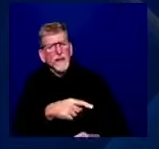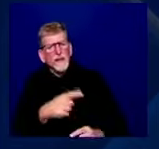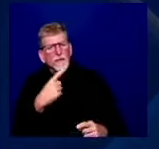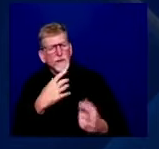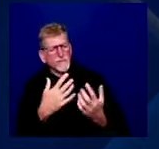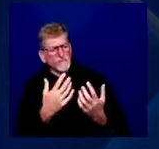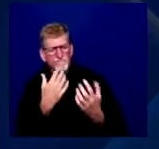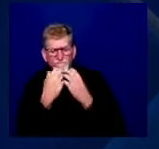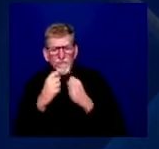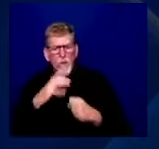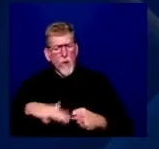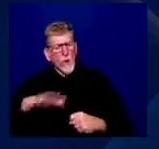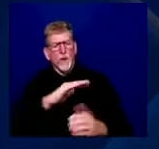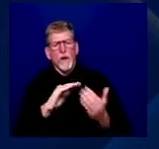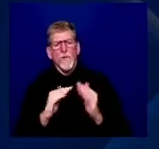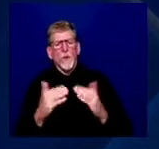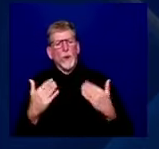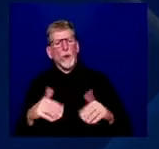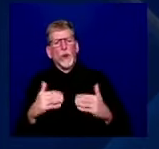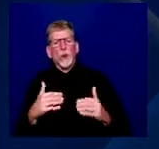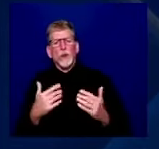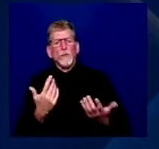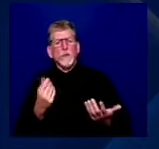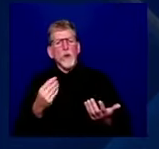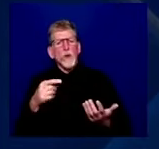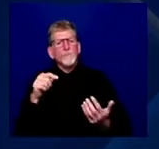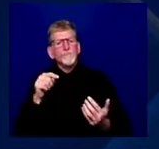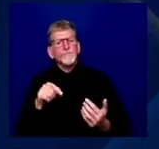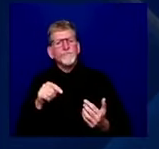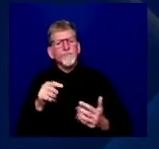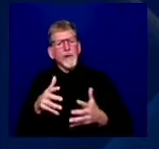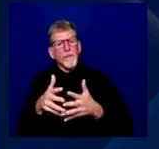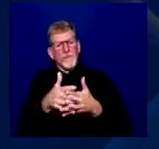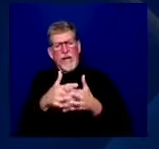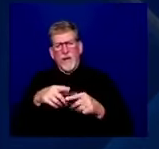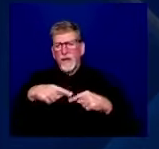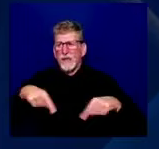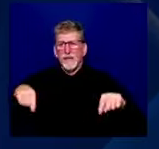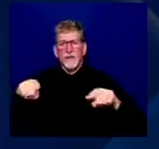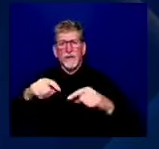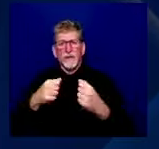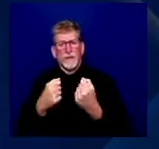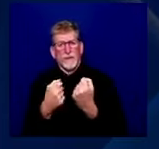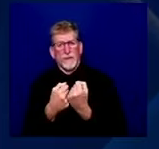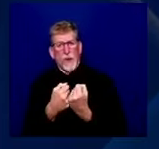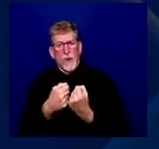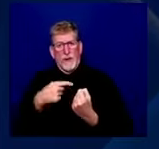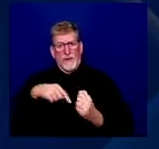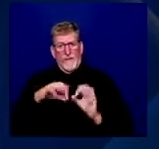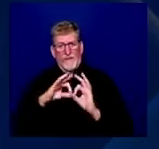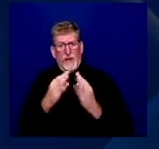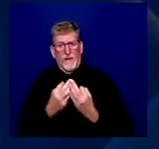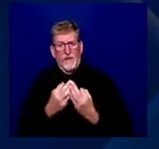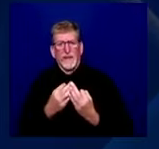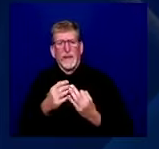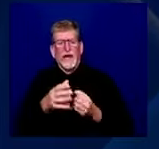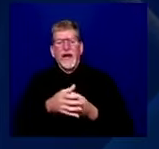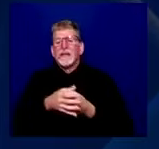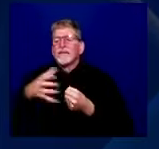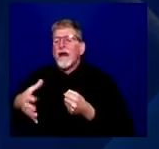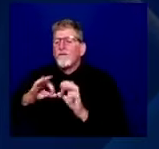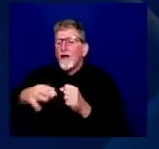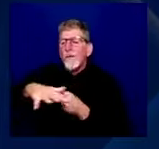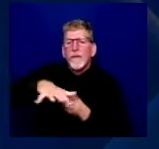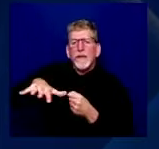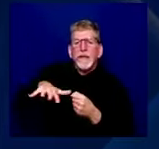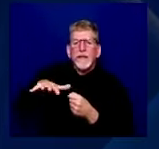as a nation that we are supporting not only immediate family, but the extended family with the resources they need, helping them